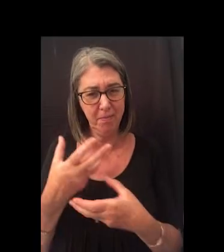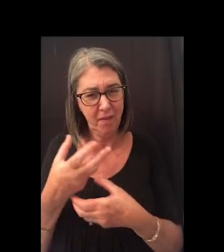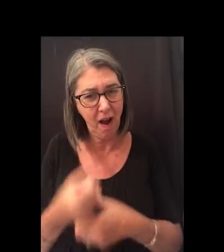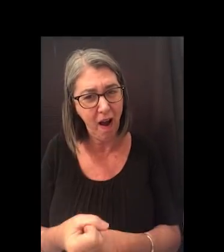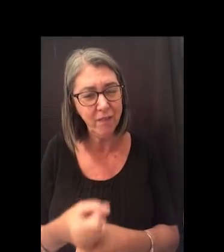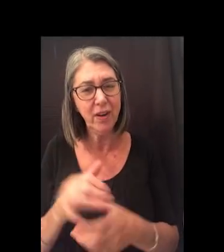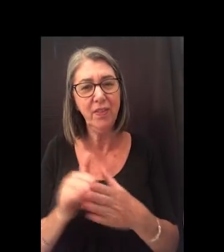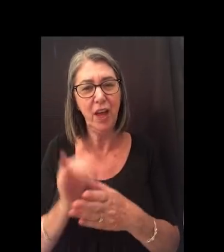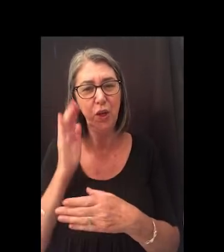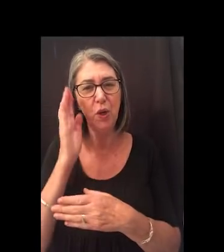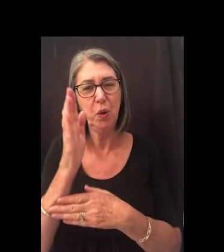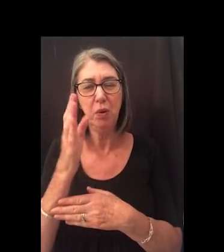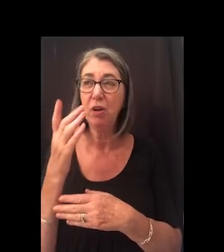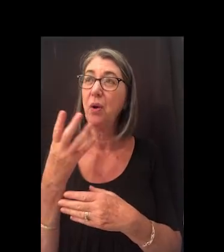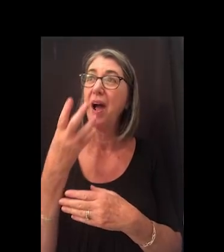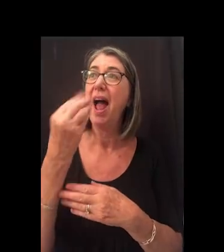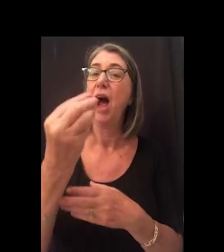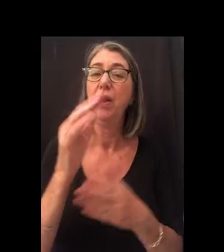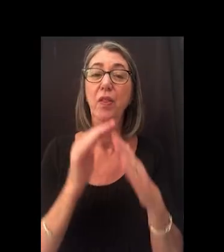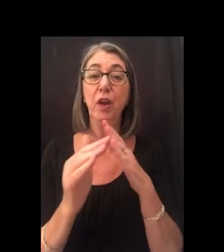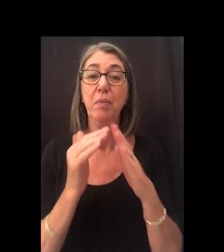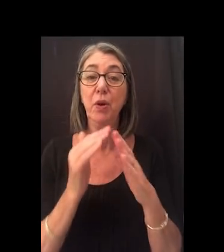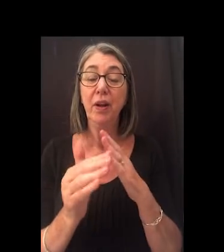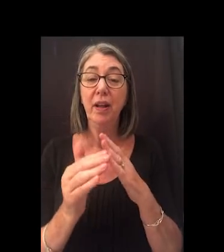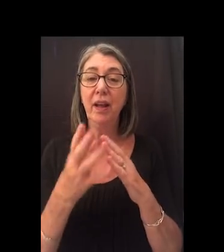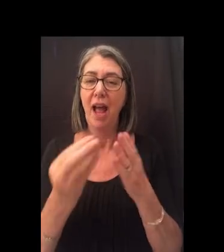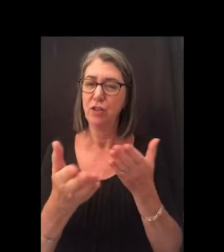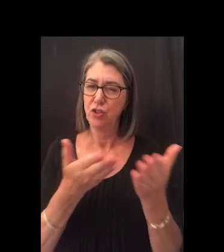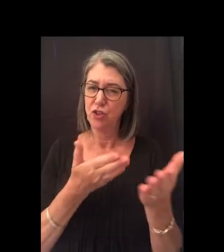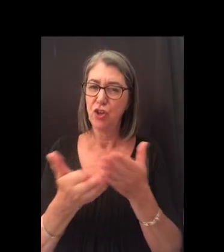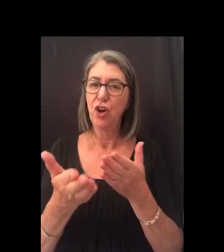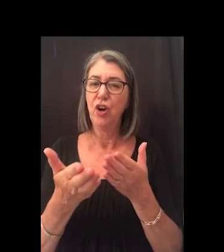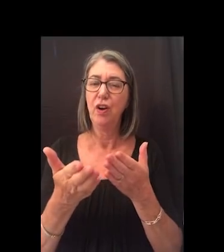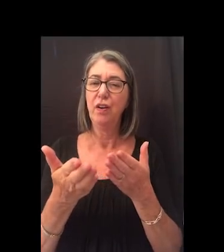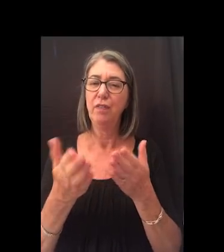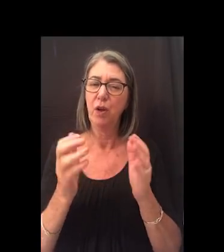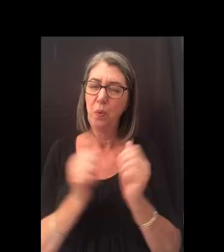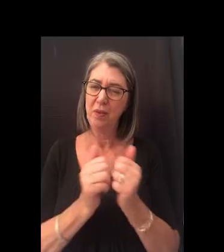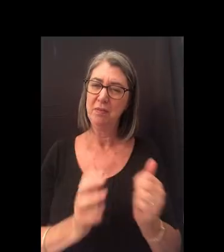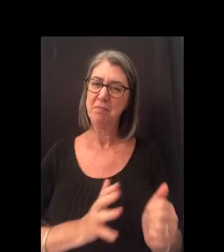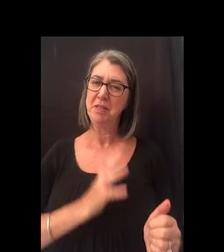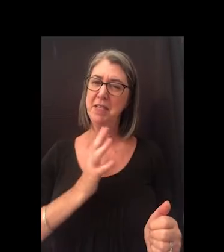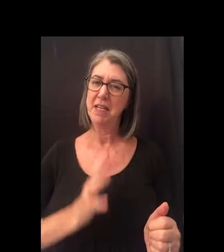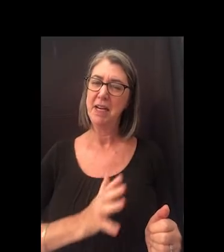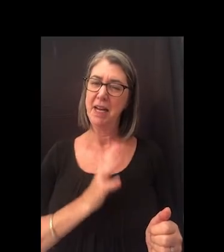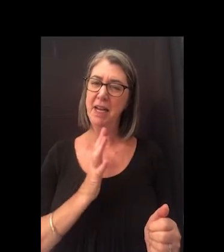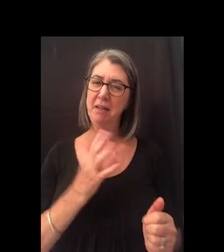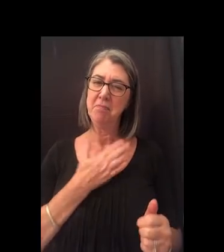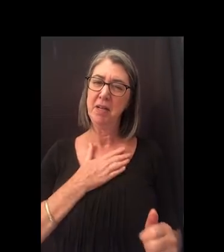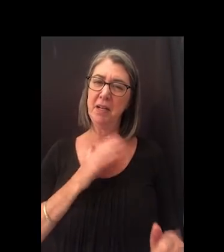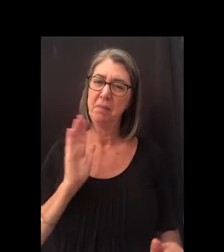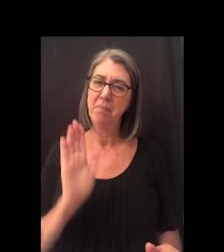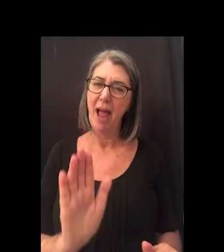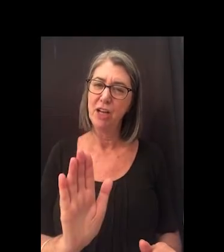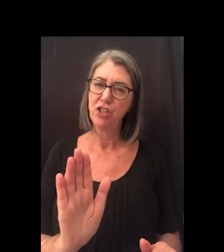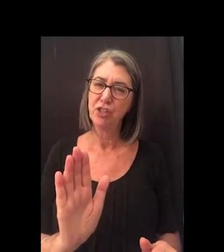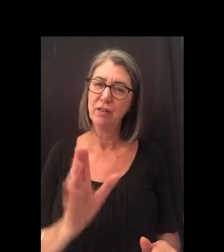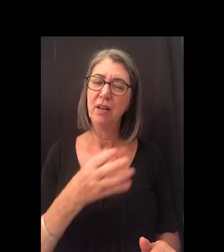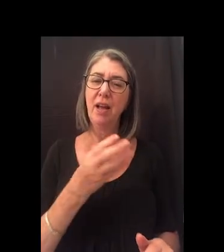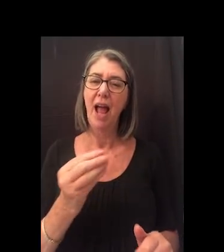journey. I am confident that you will go out in the community and serve with dignity,